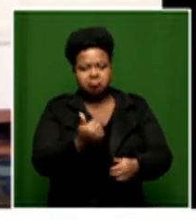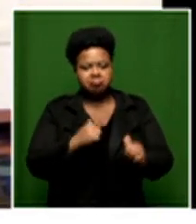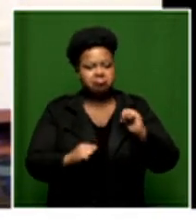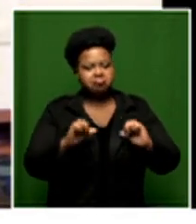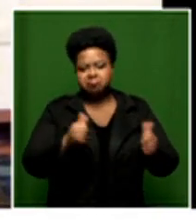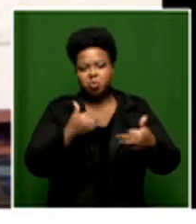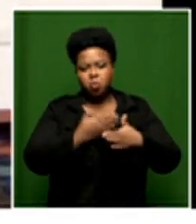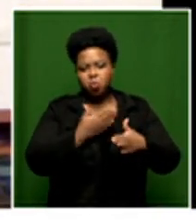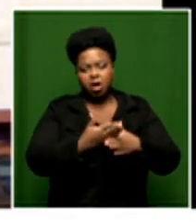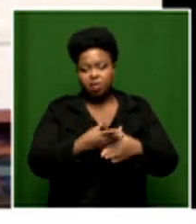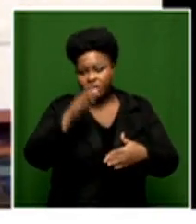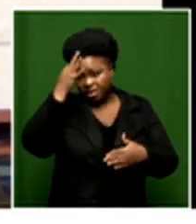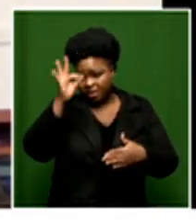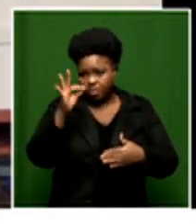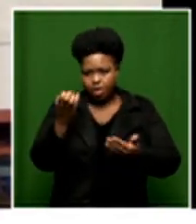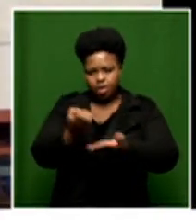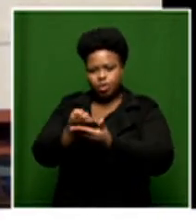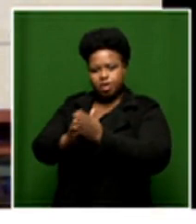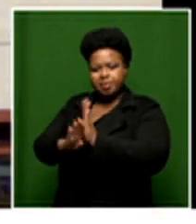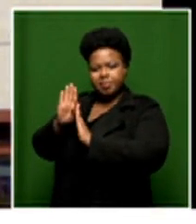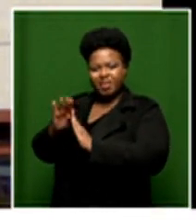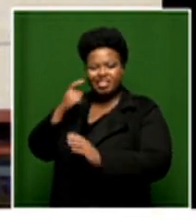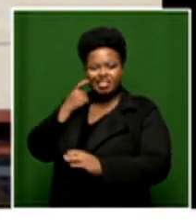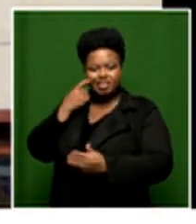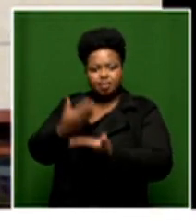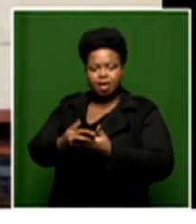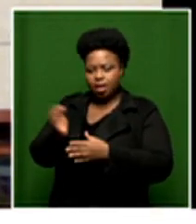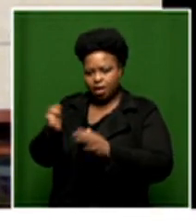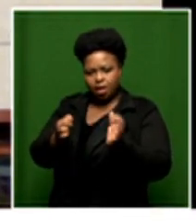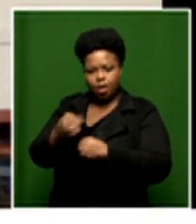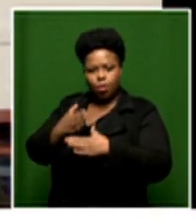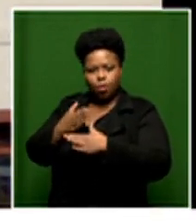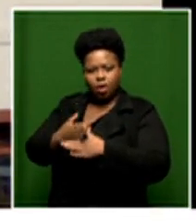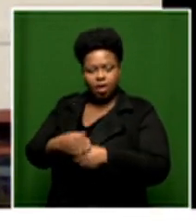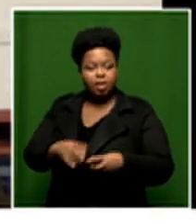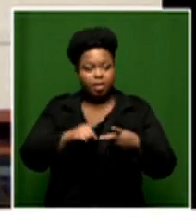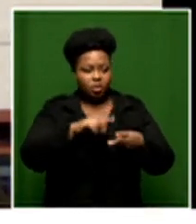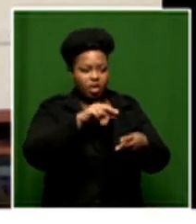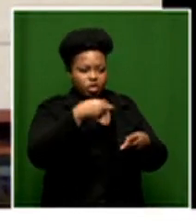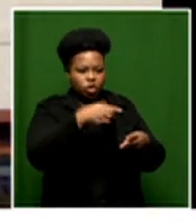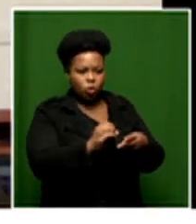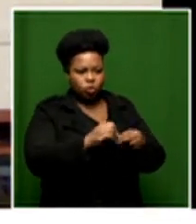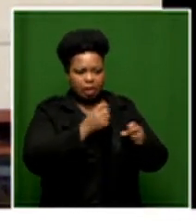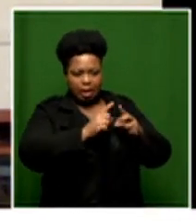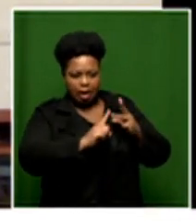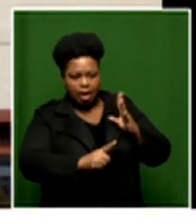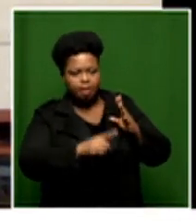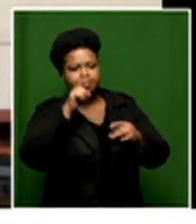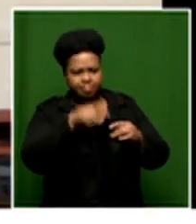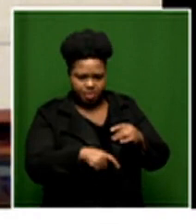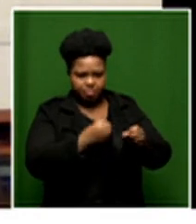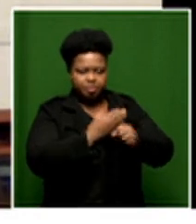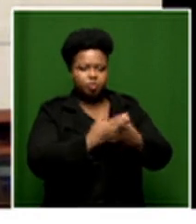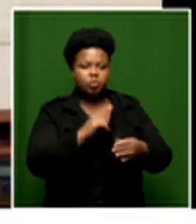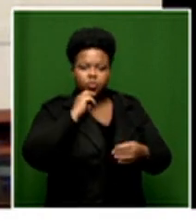the government needs to be able to boost the economy in order to be able to get employment civil society needs a functioning society in order to be able